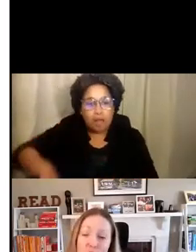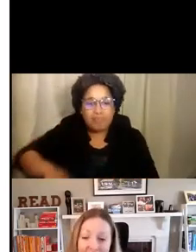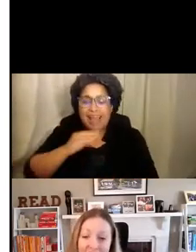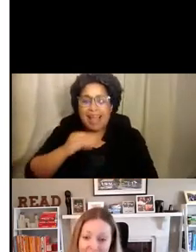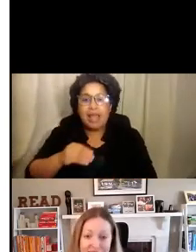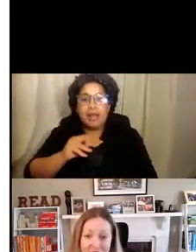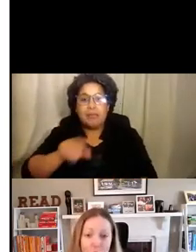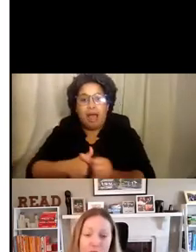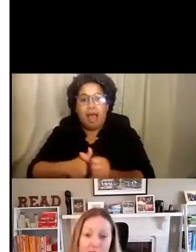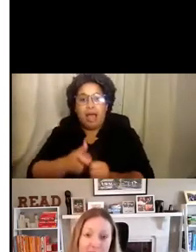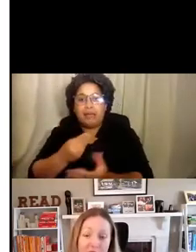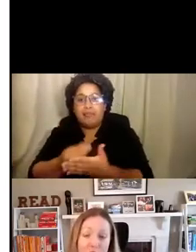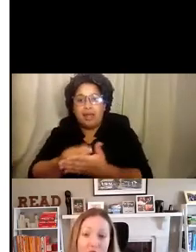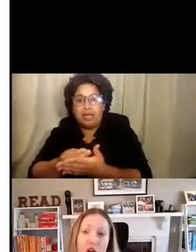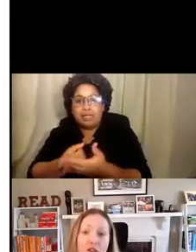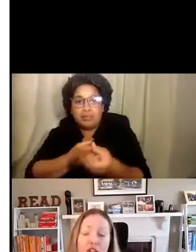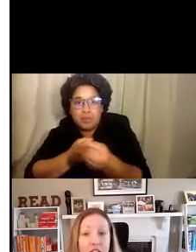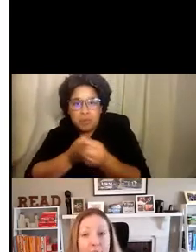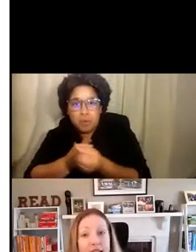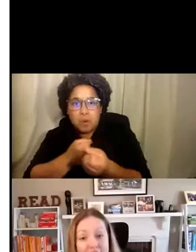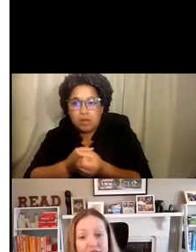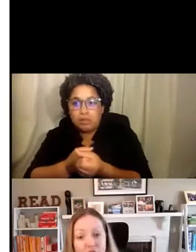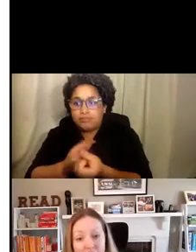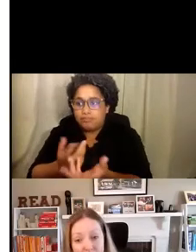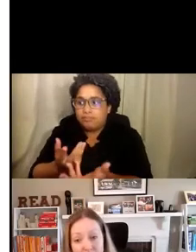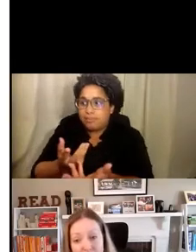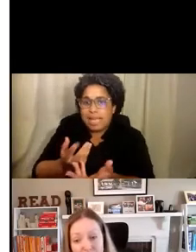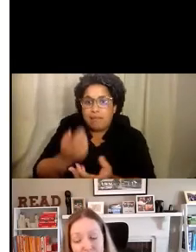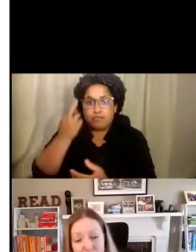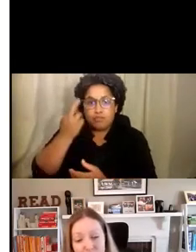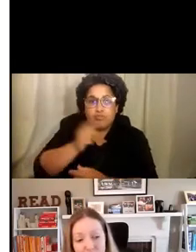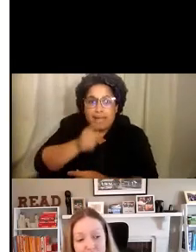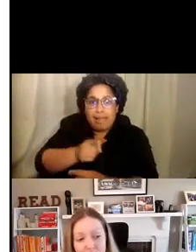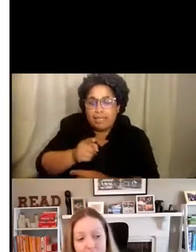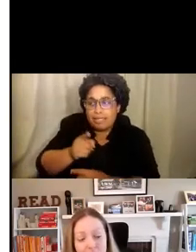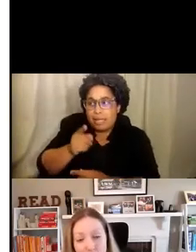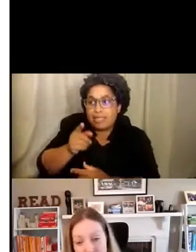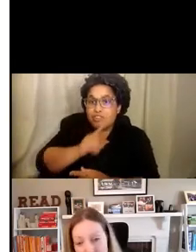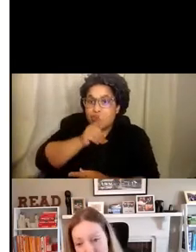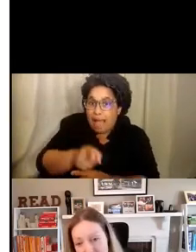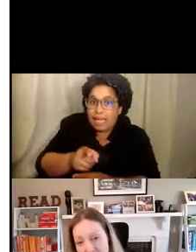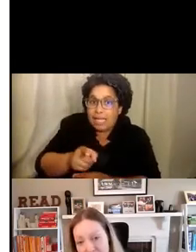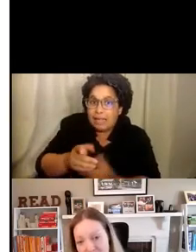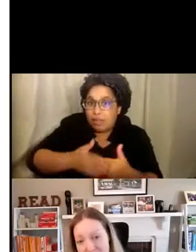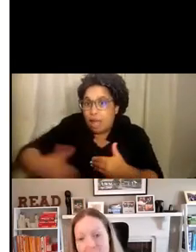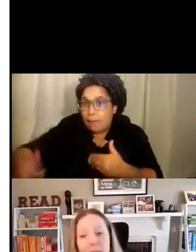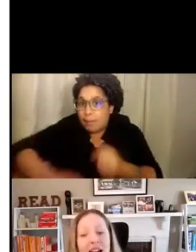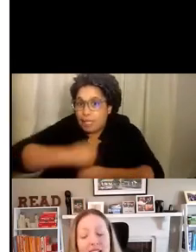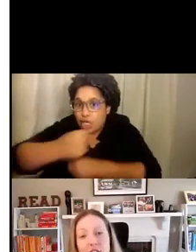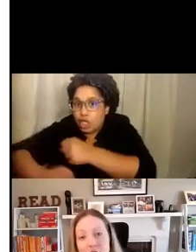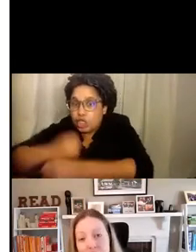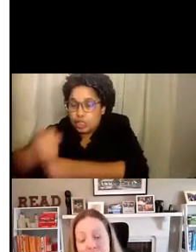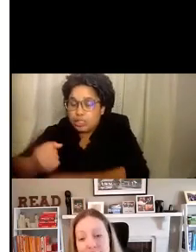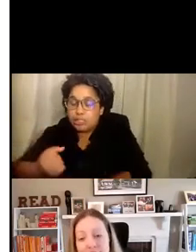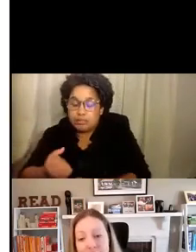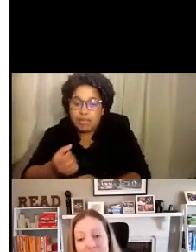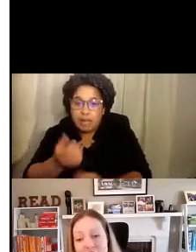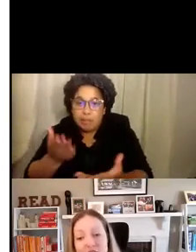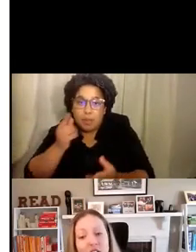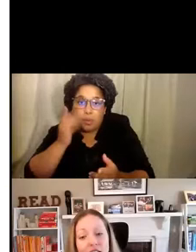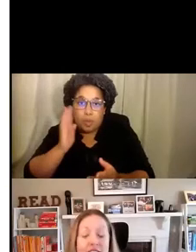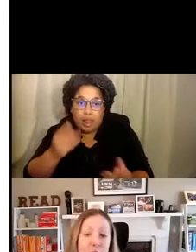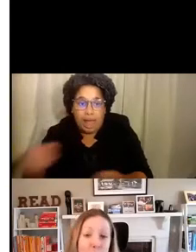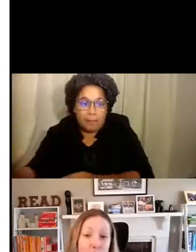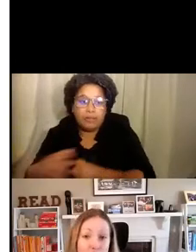that that's the reality that we'll be living with over the coming several years. Fourth, the impact of the crisis